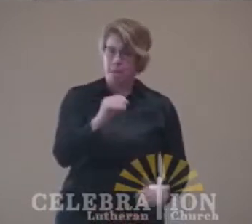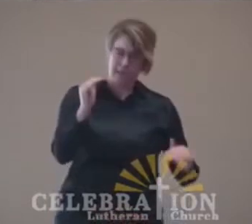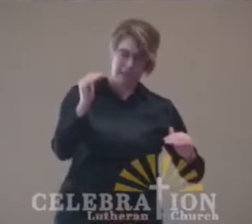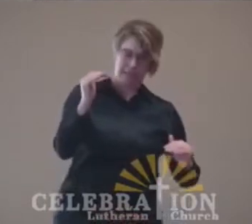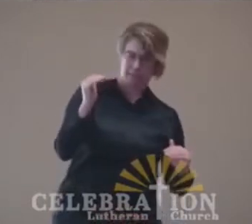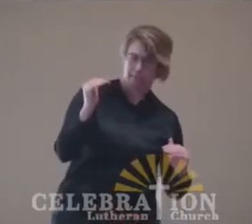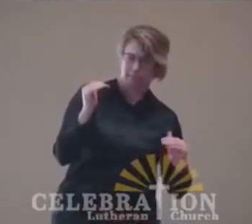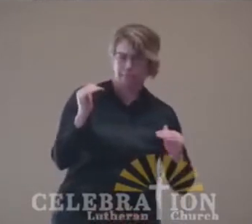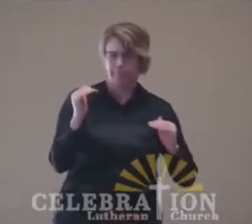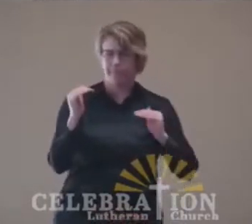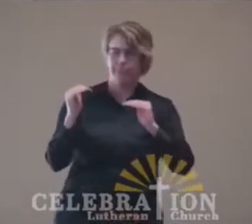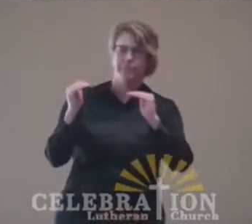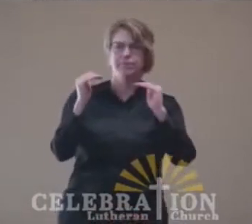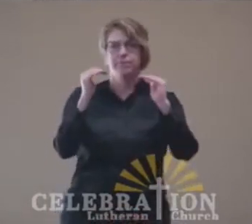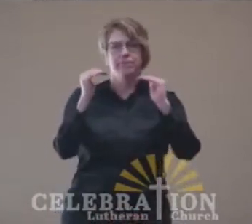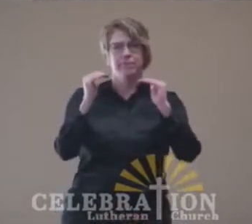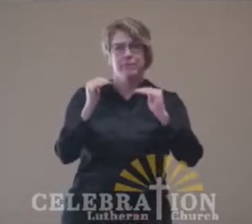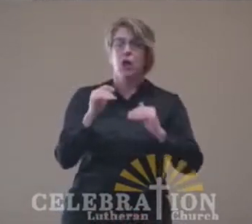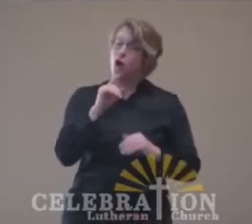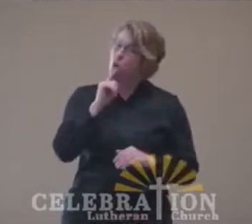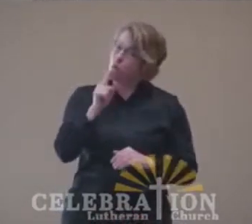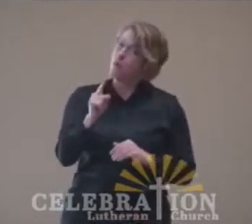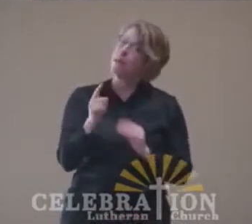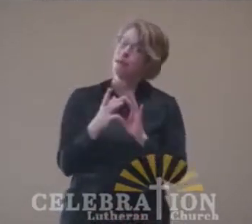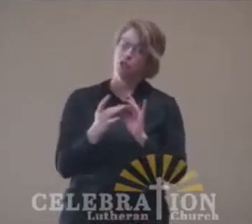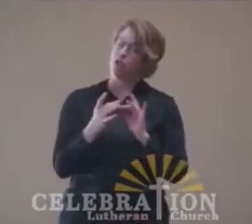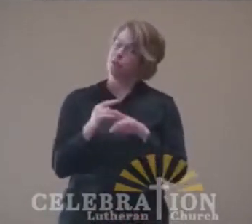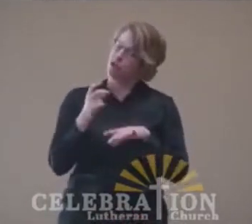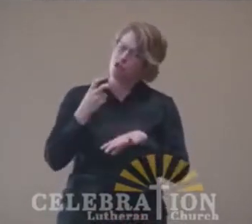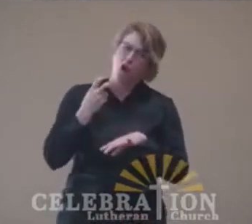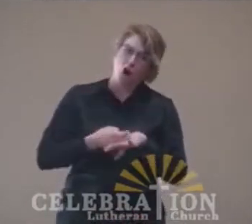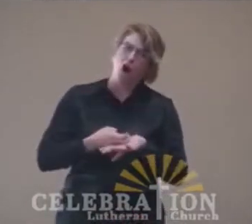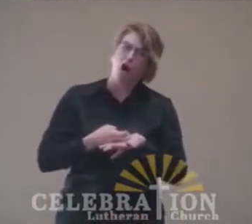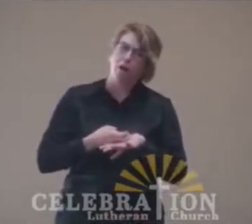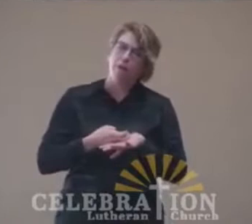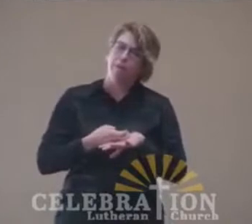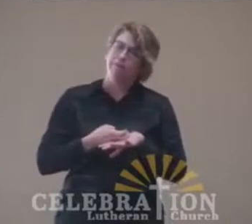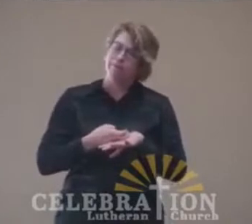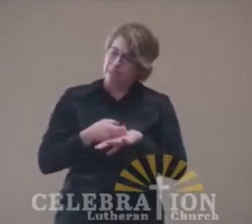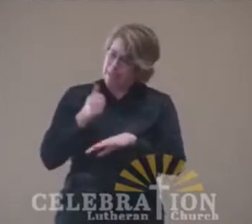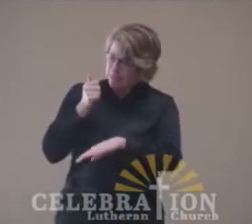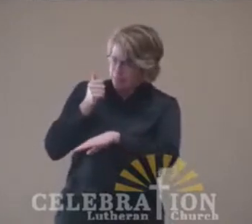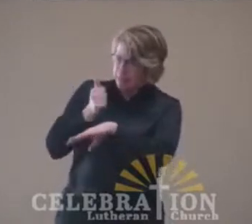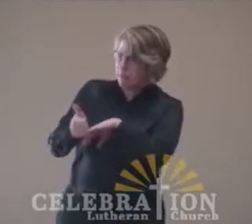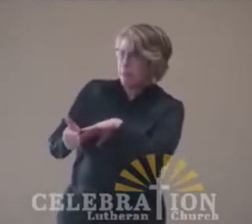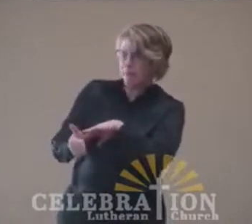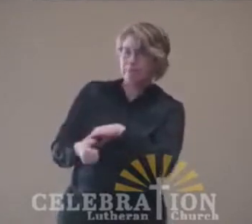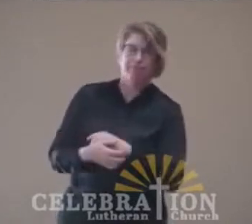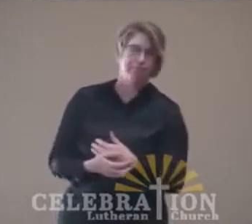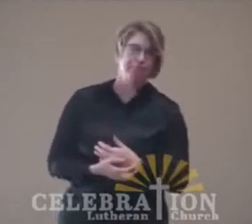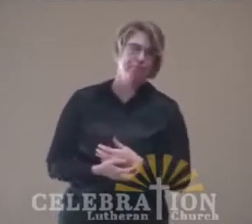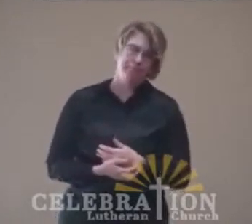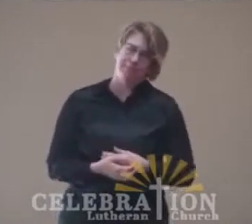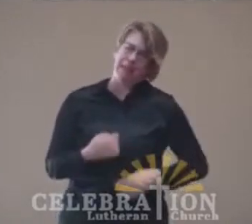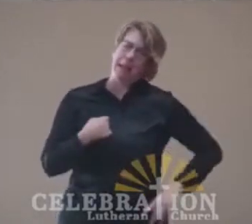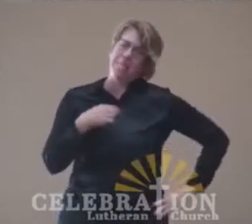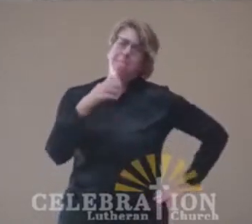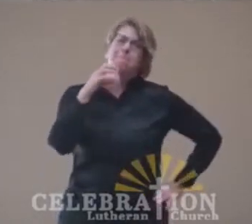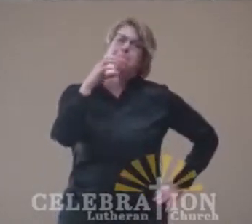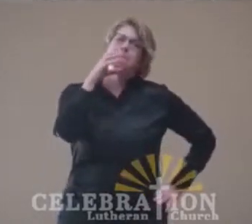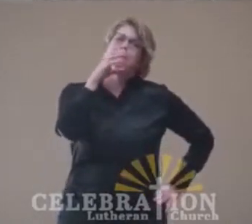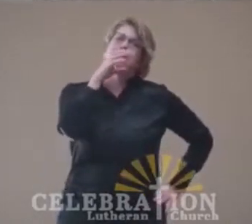This is a convicting text. I'm guessing there's not a person in this room, and probably not